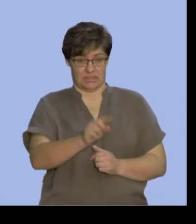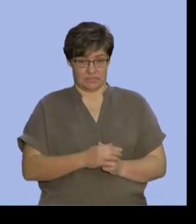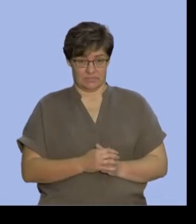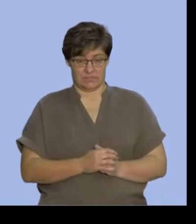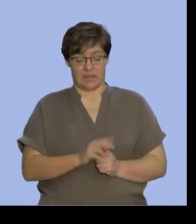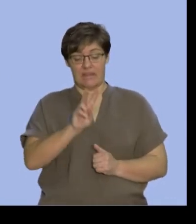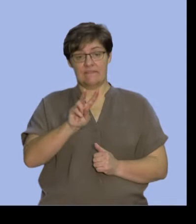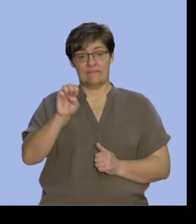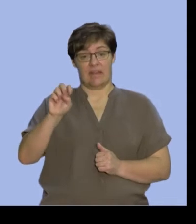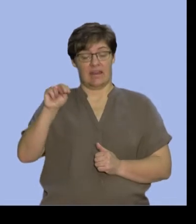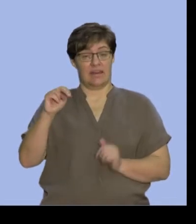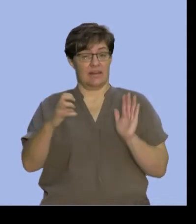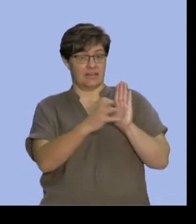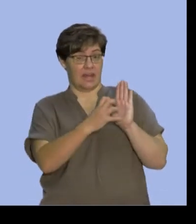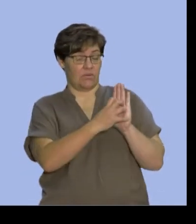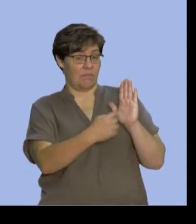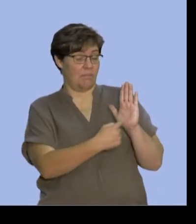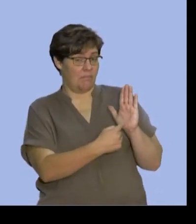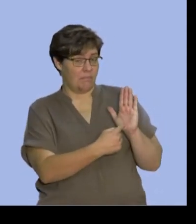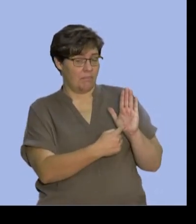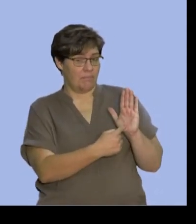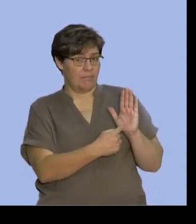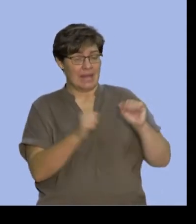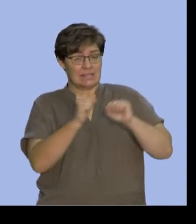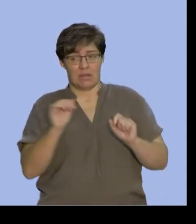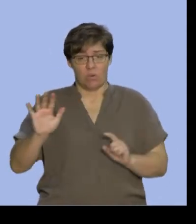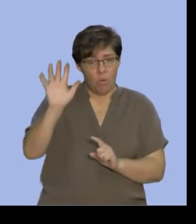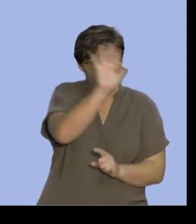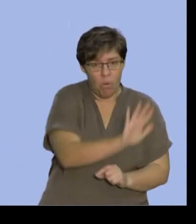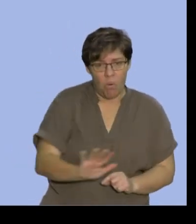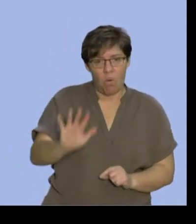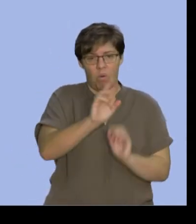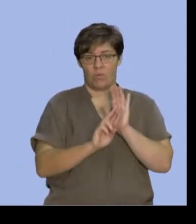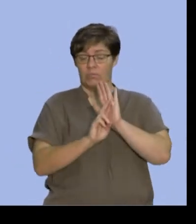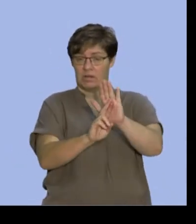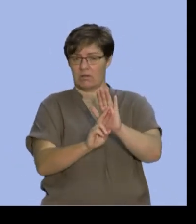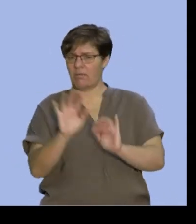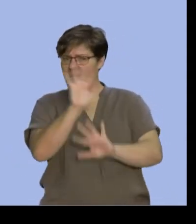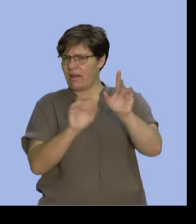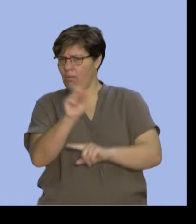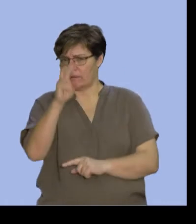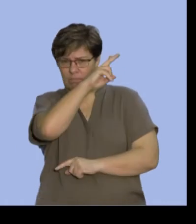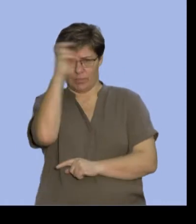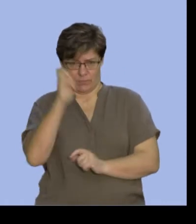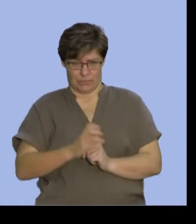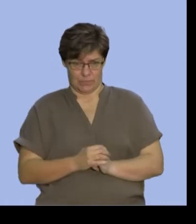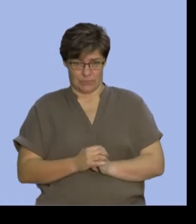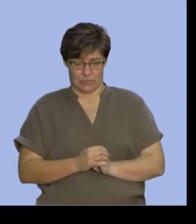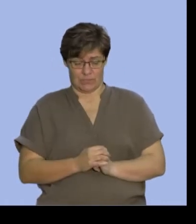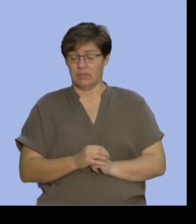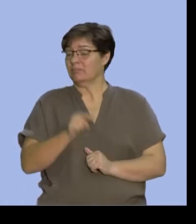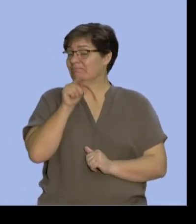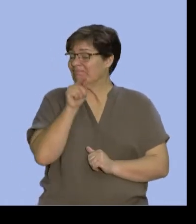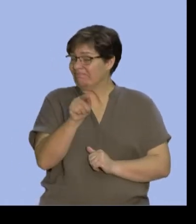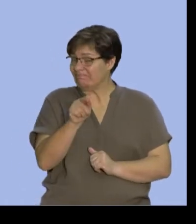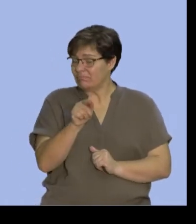Venn diagram, we've represented all the space shaded in blue. And so, this is